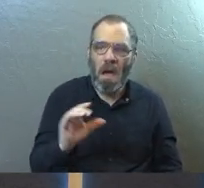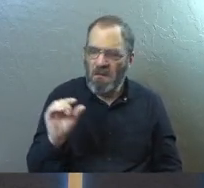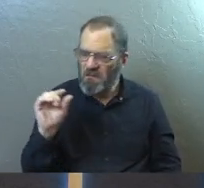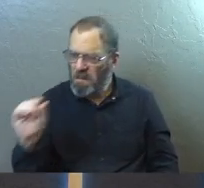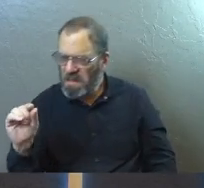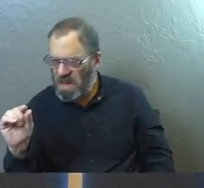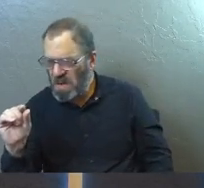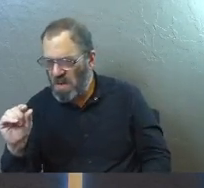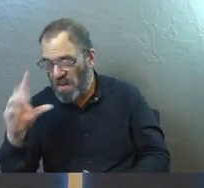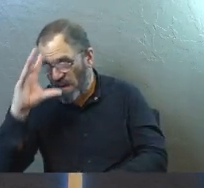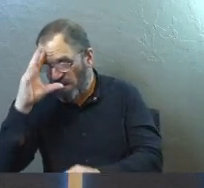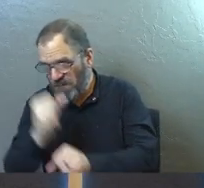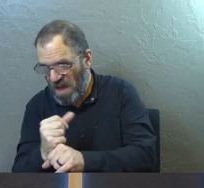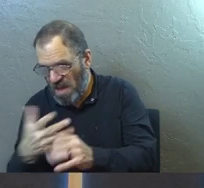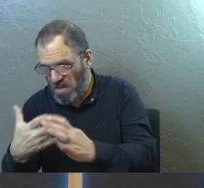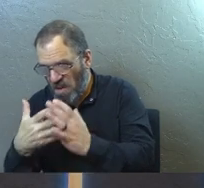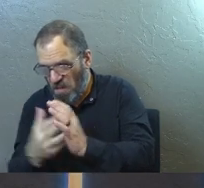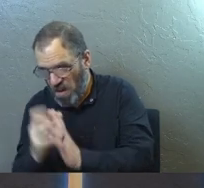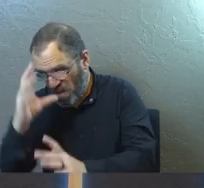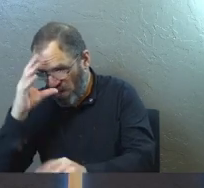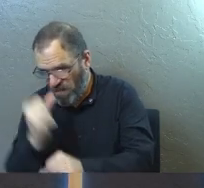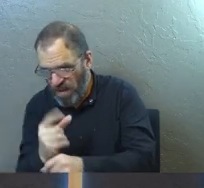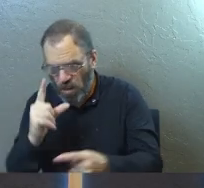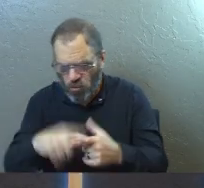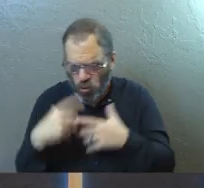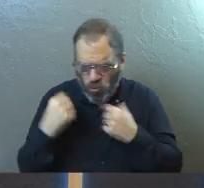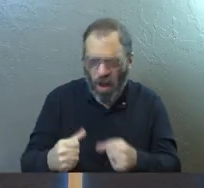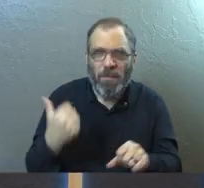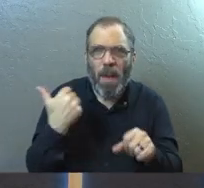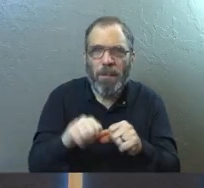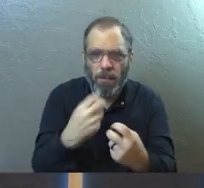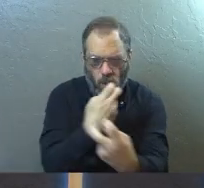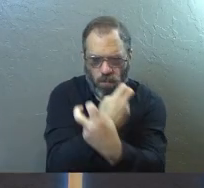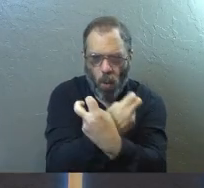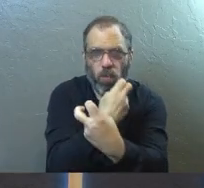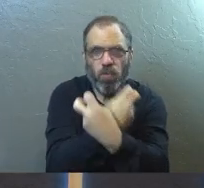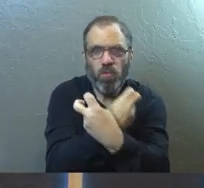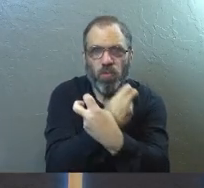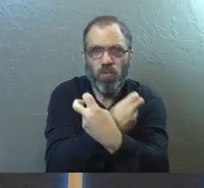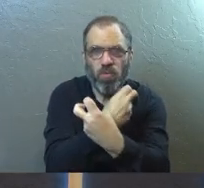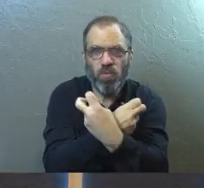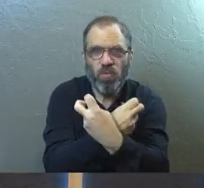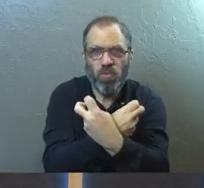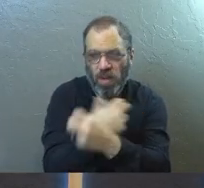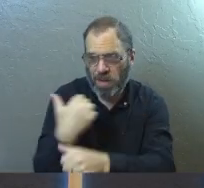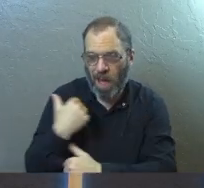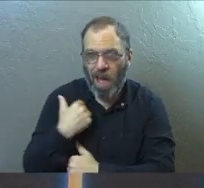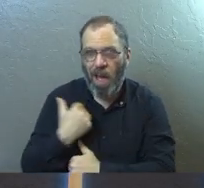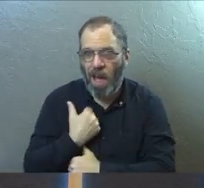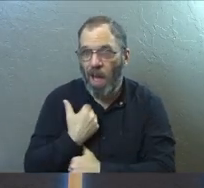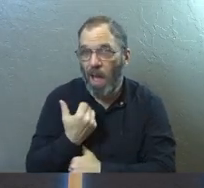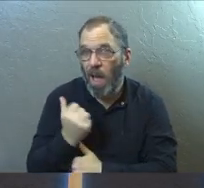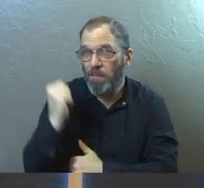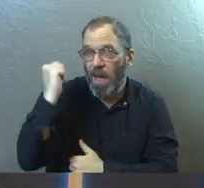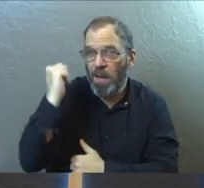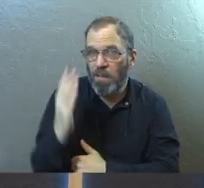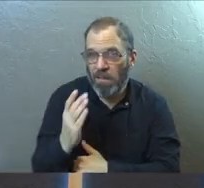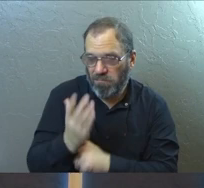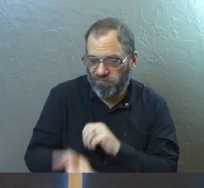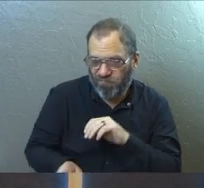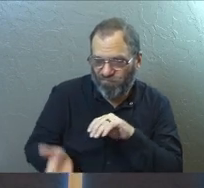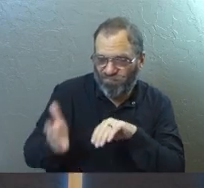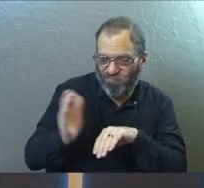from a little and brittle faith to a deeper, stronger faith. Remember the bones? Friends, maybe God will